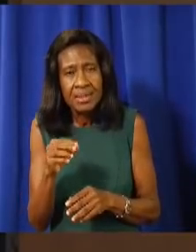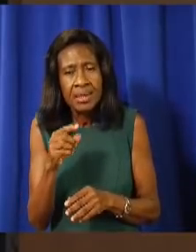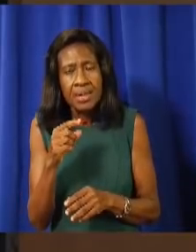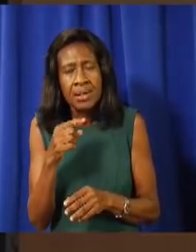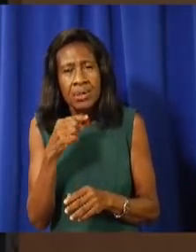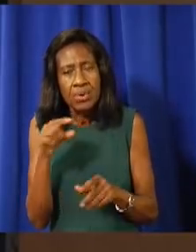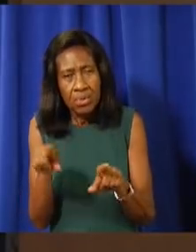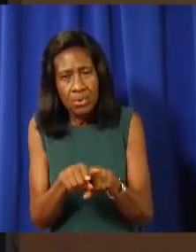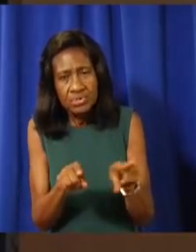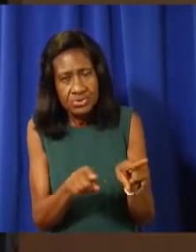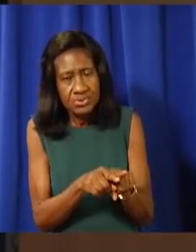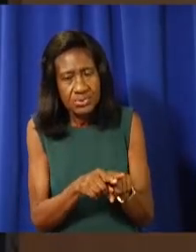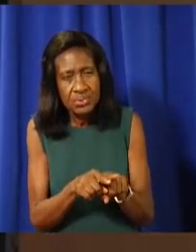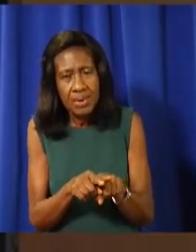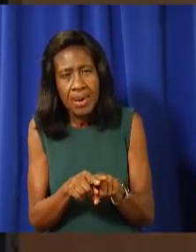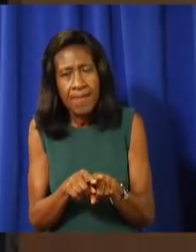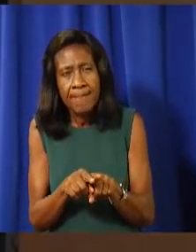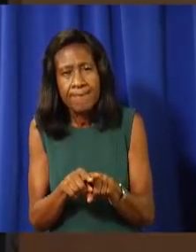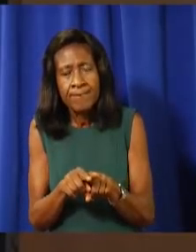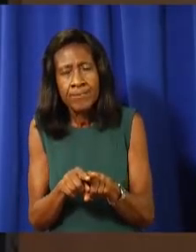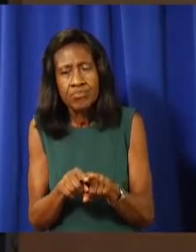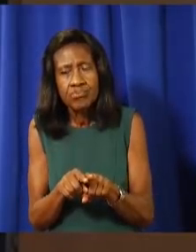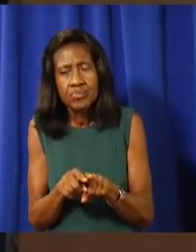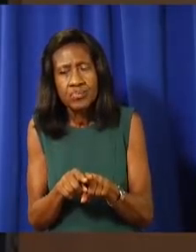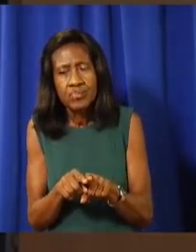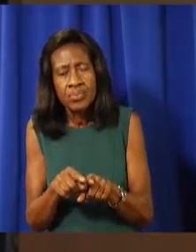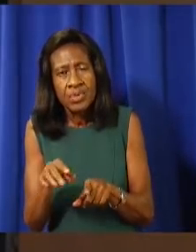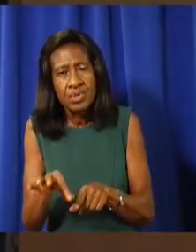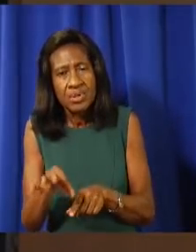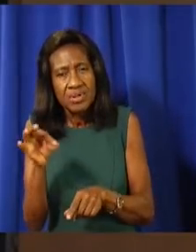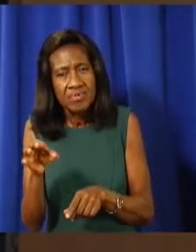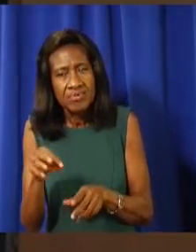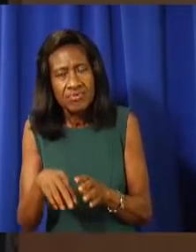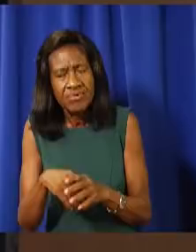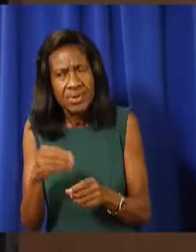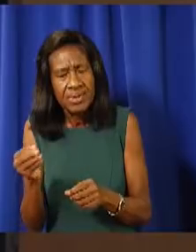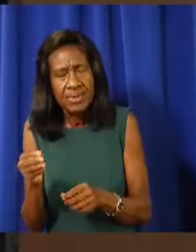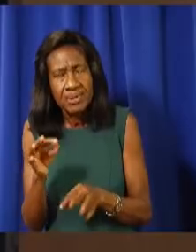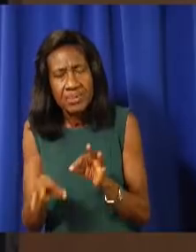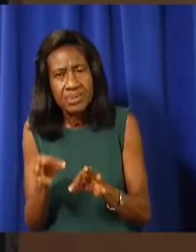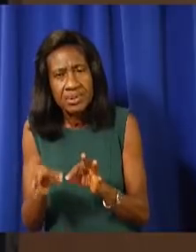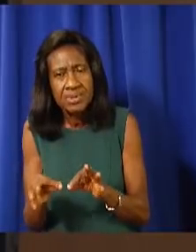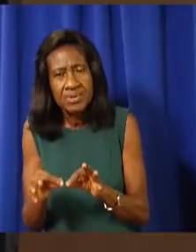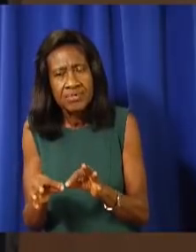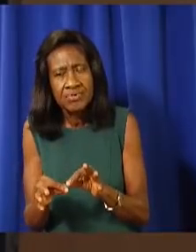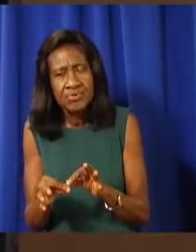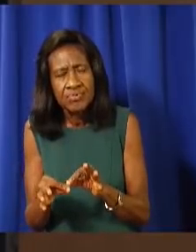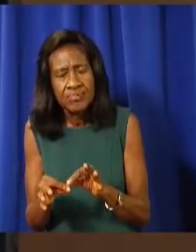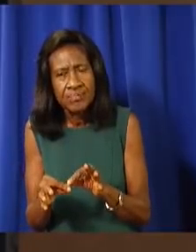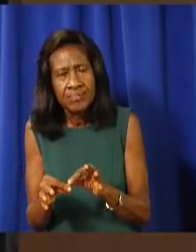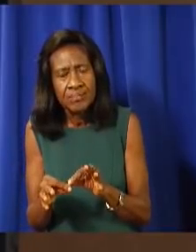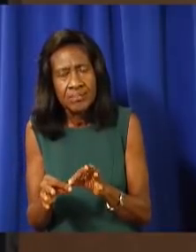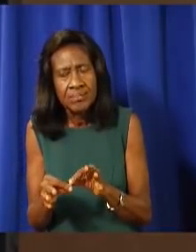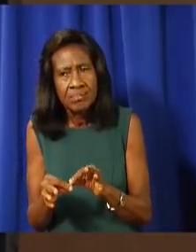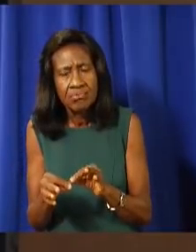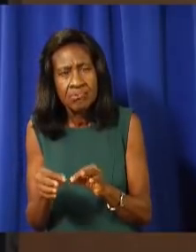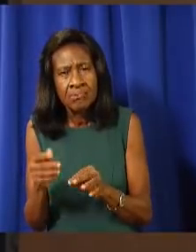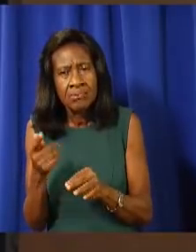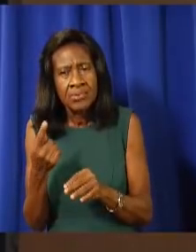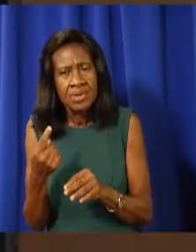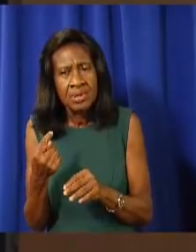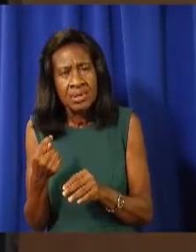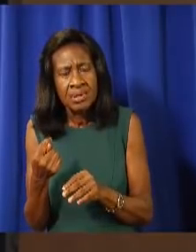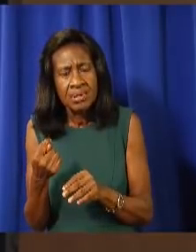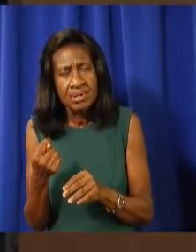anyone is positive there, but also we'll find out if there is any interaction with this traveler. We will